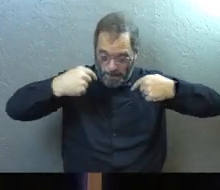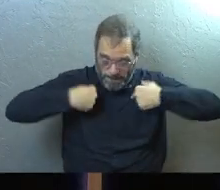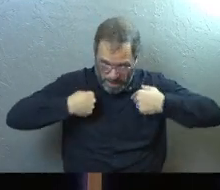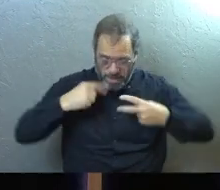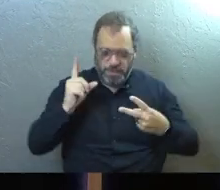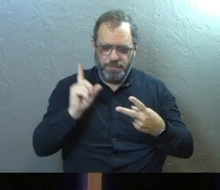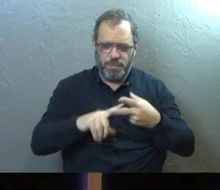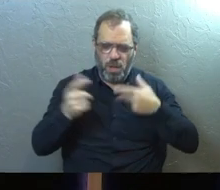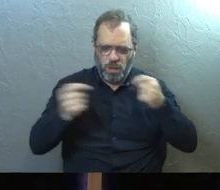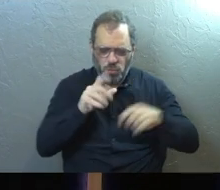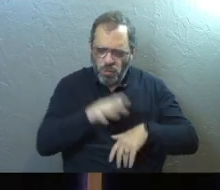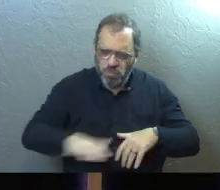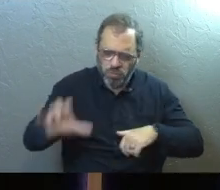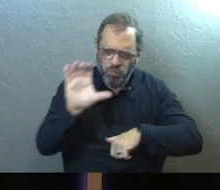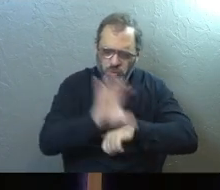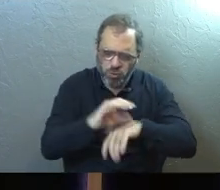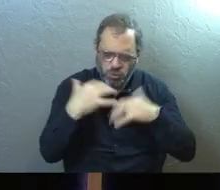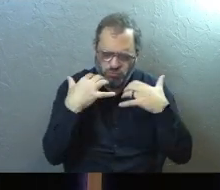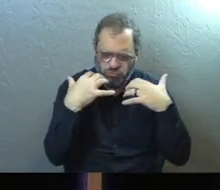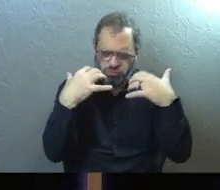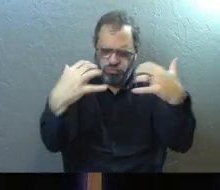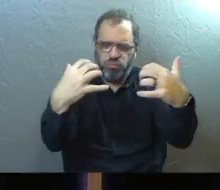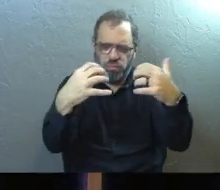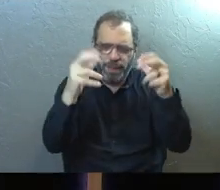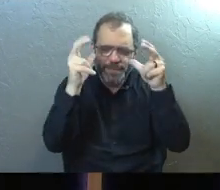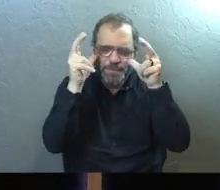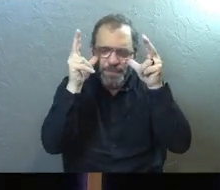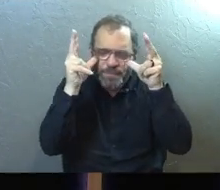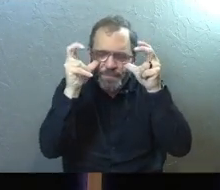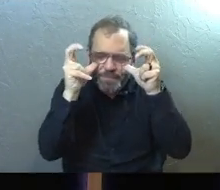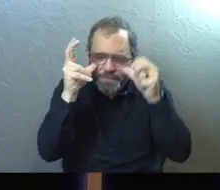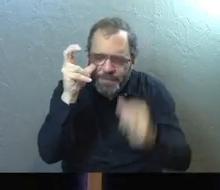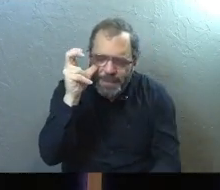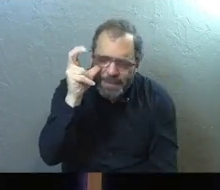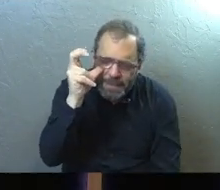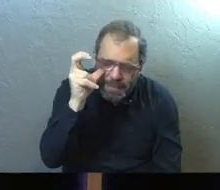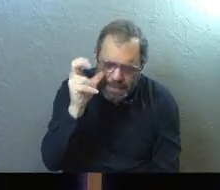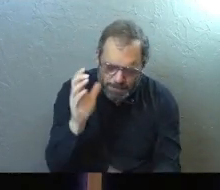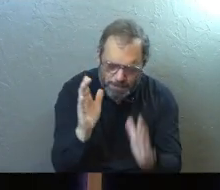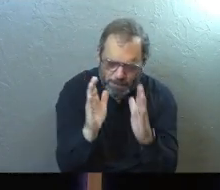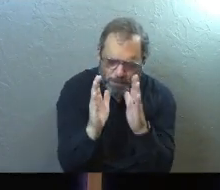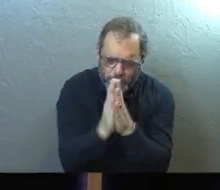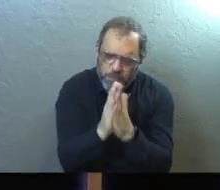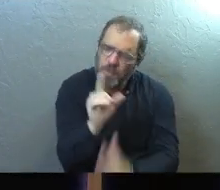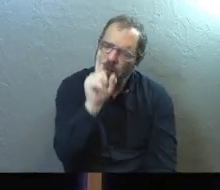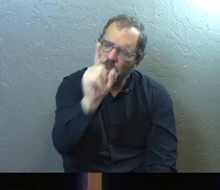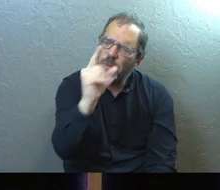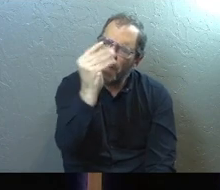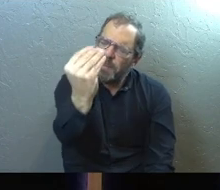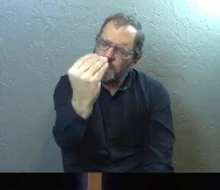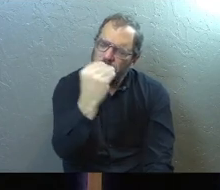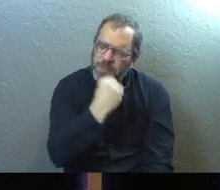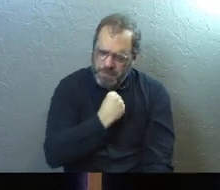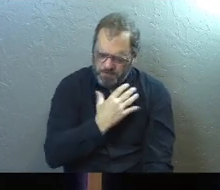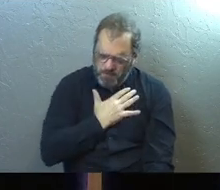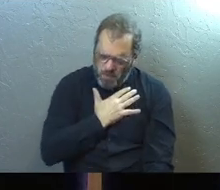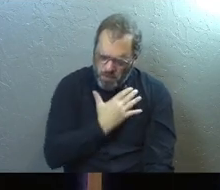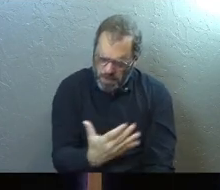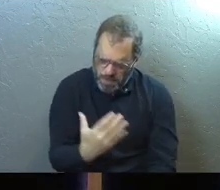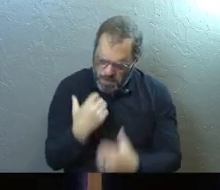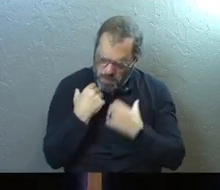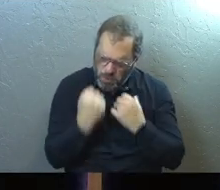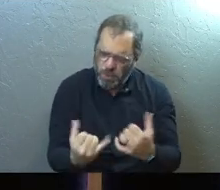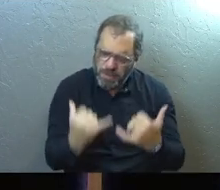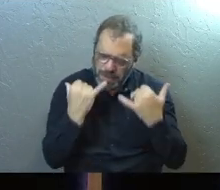Be in sovereign control over the people in this room, God, as we listen. Lord, I pray that you would give us a willingness and a